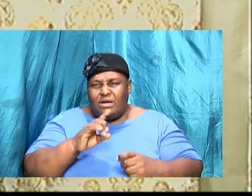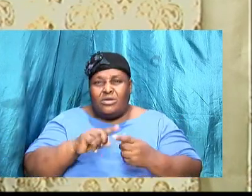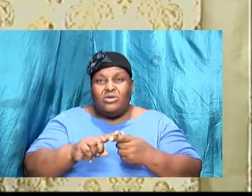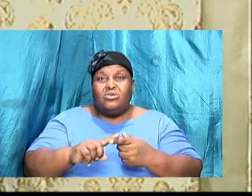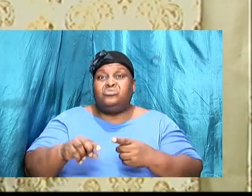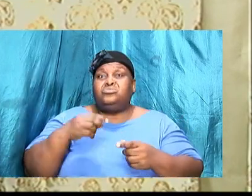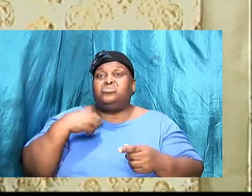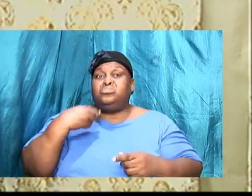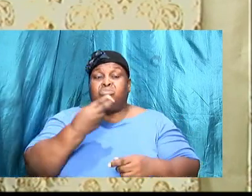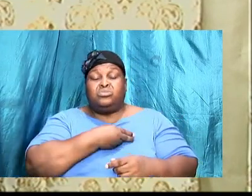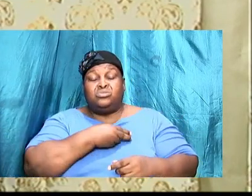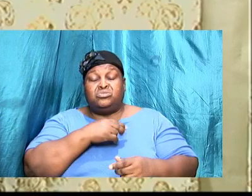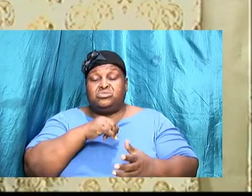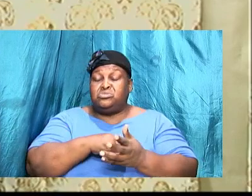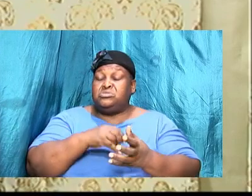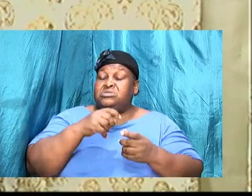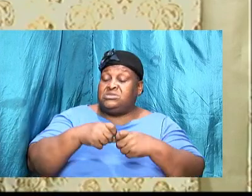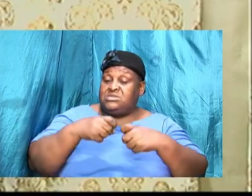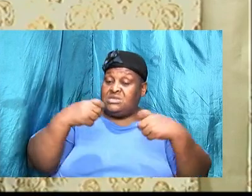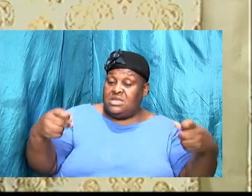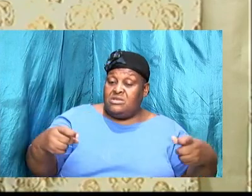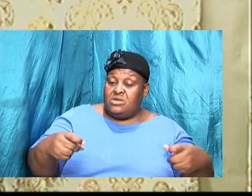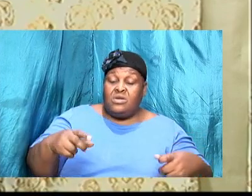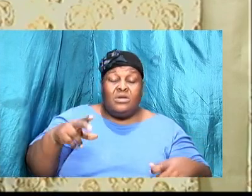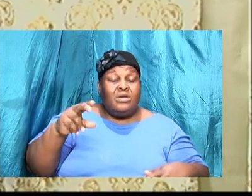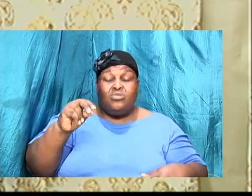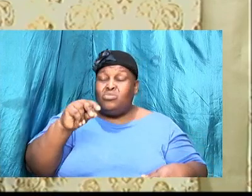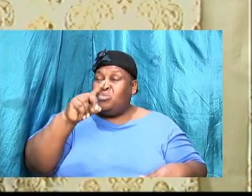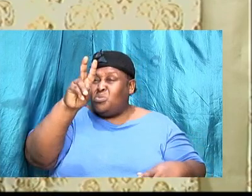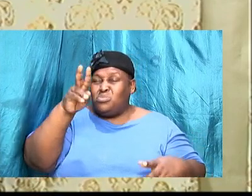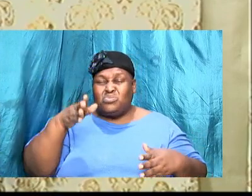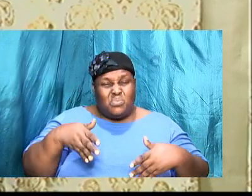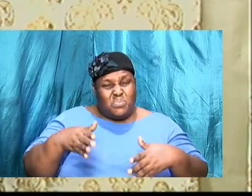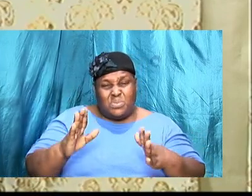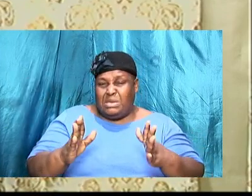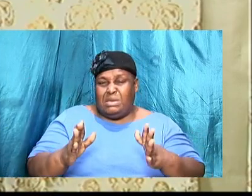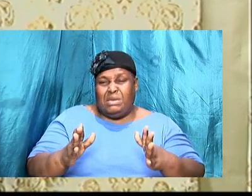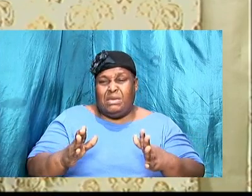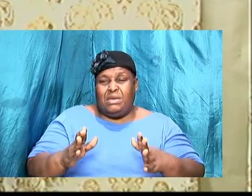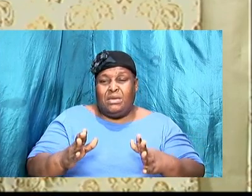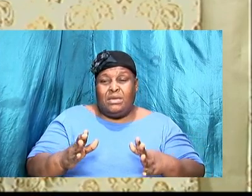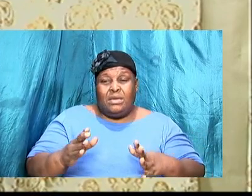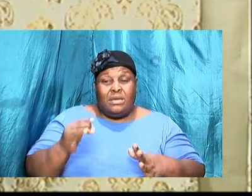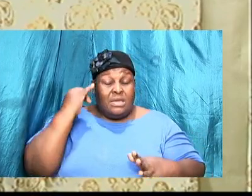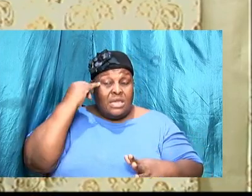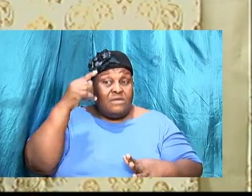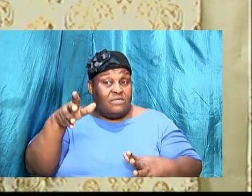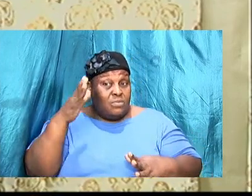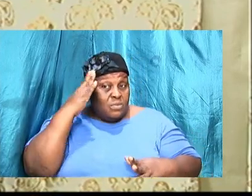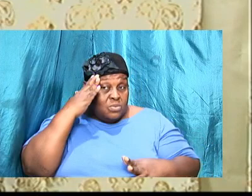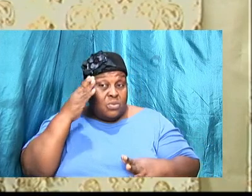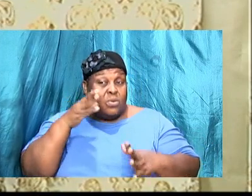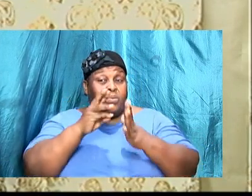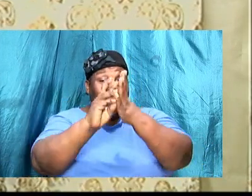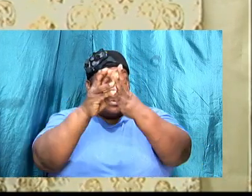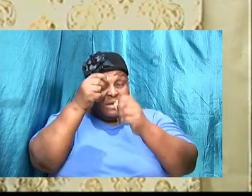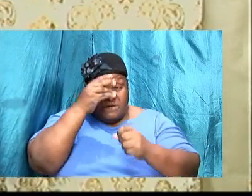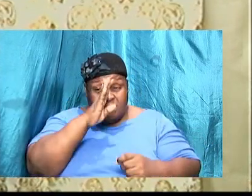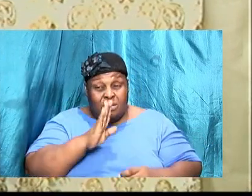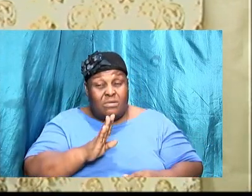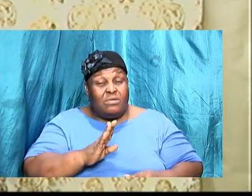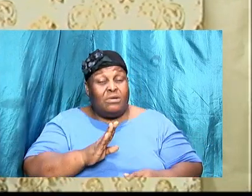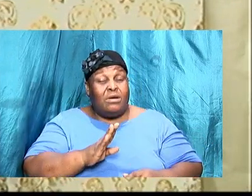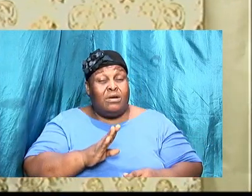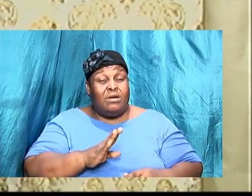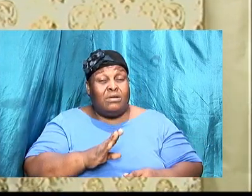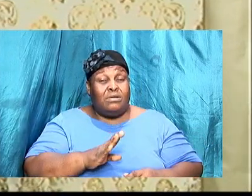And there is no two ways about it. If you know the will of the Lord, it is important that you do the will of the Lord,